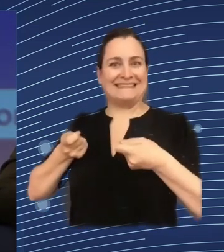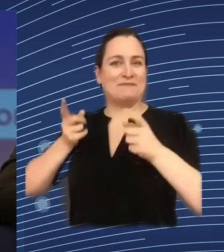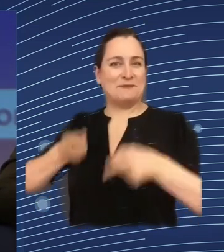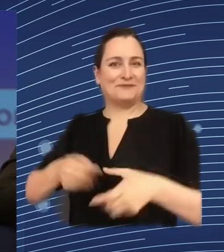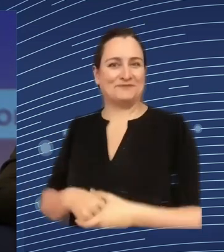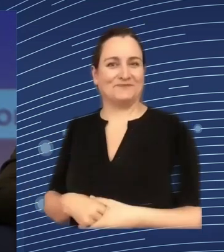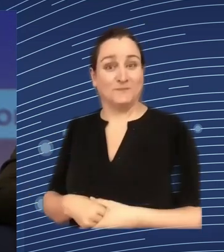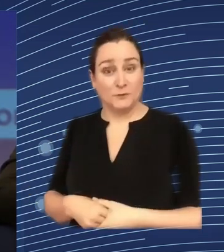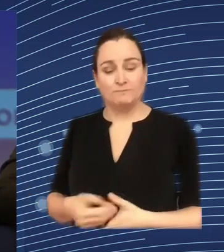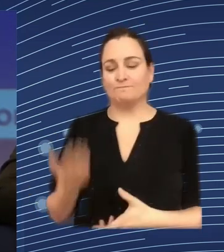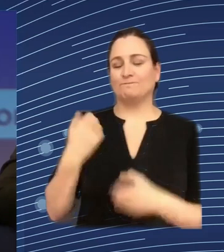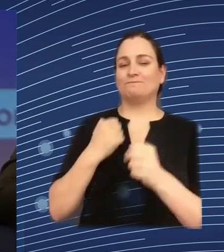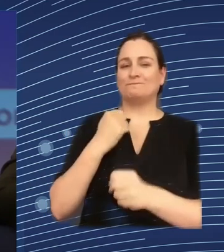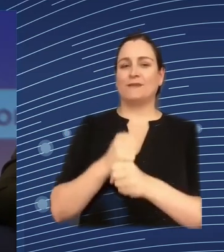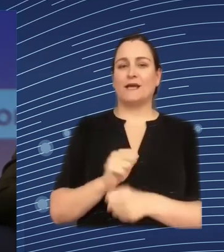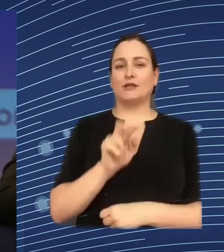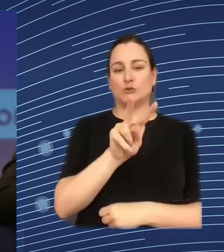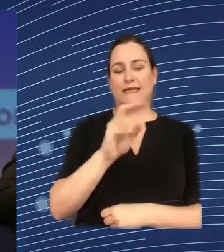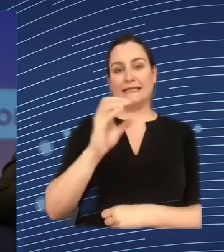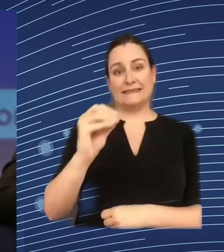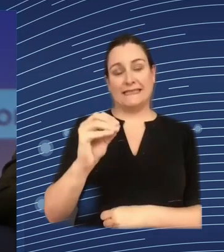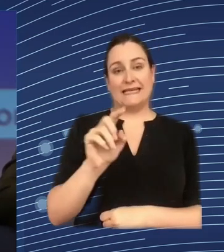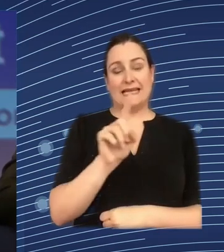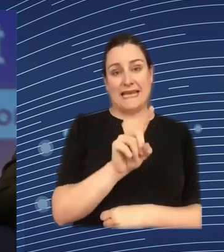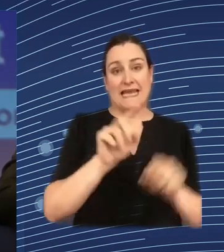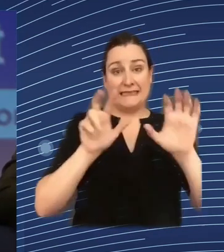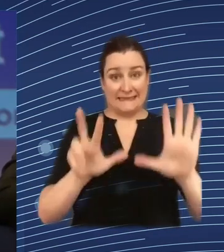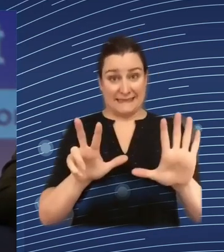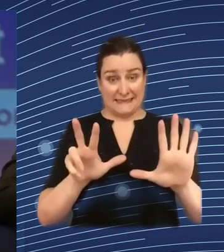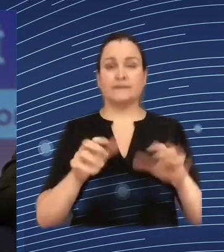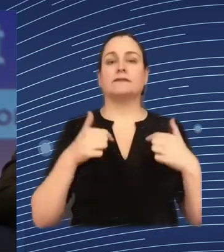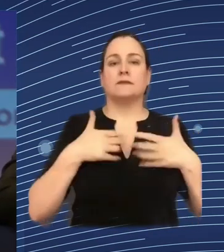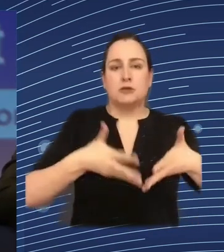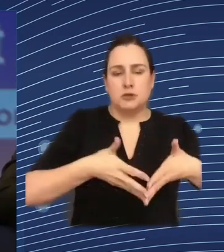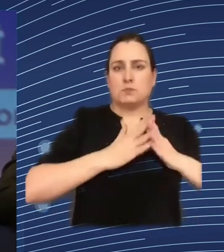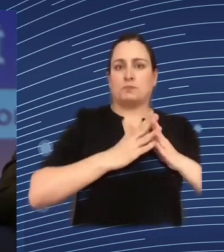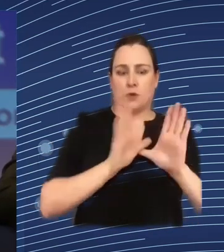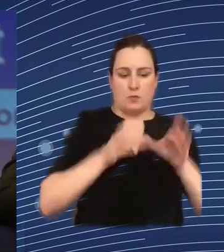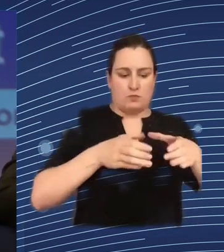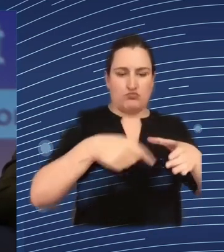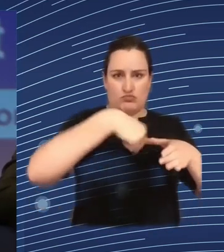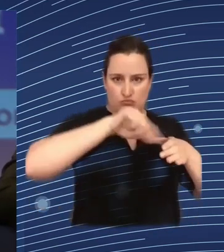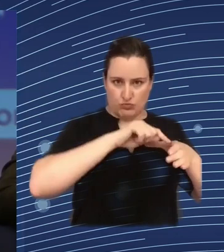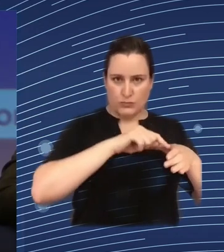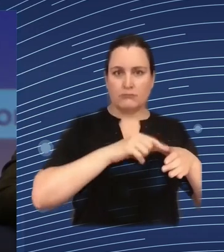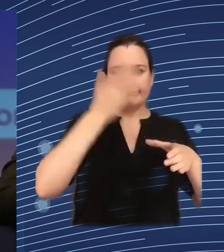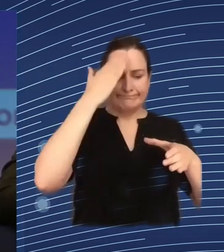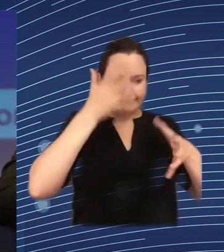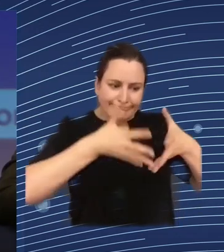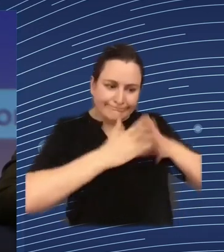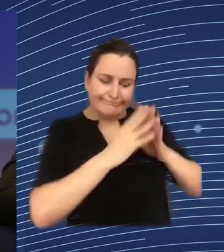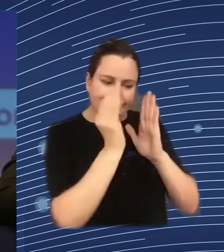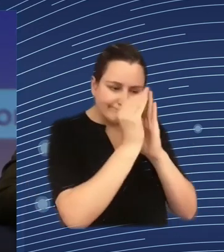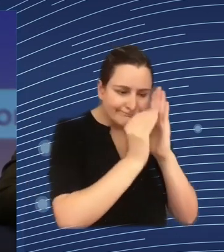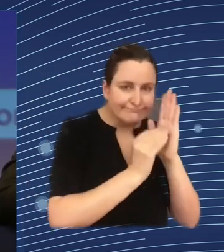board and that was a group of legal advisors employee relations it was functional teams so somebody